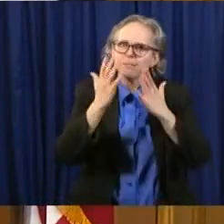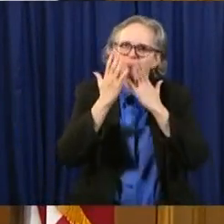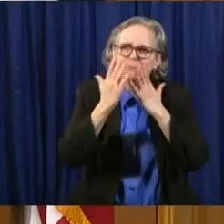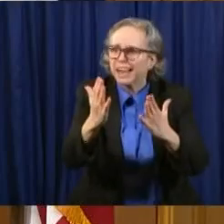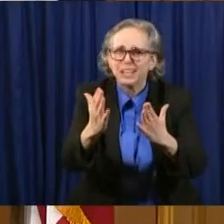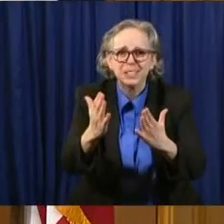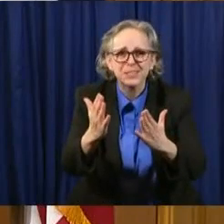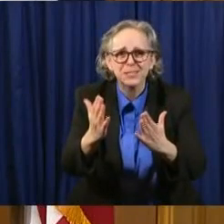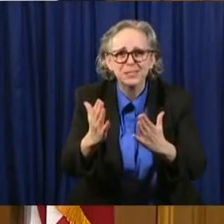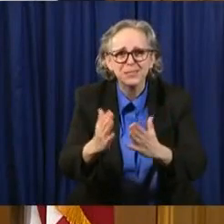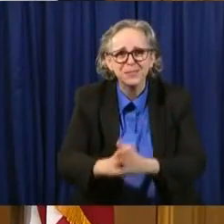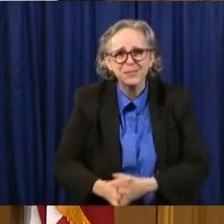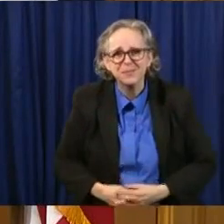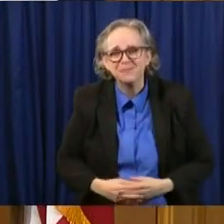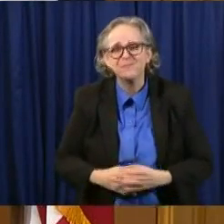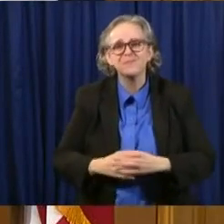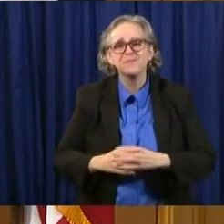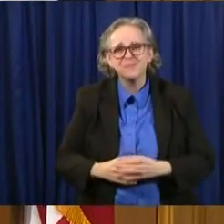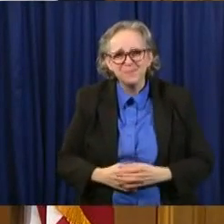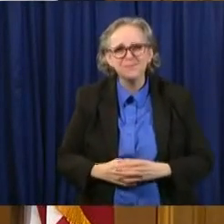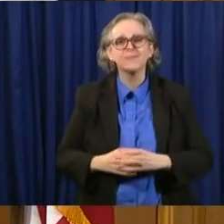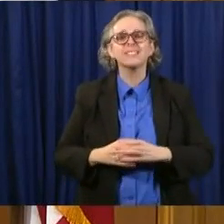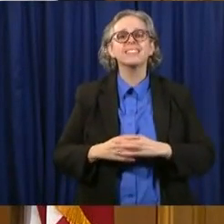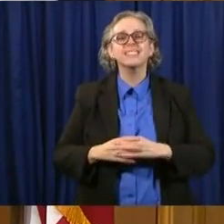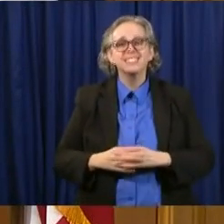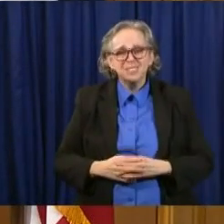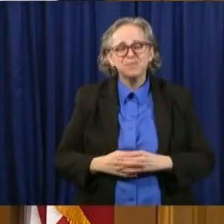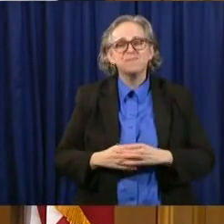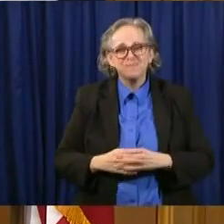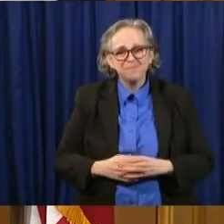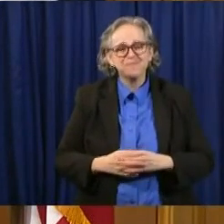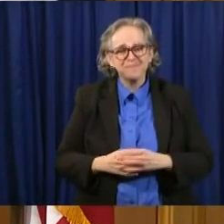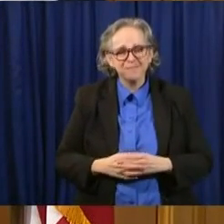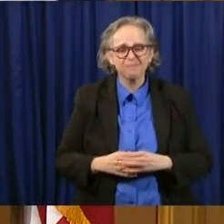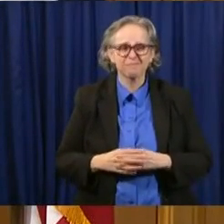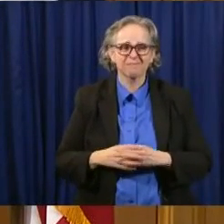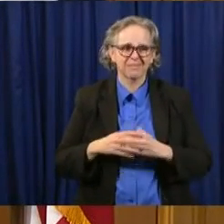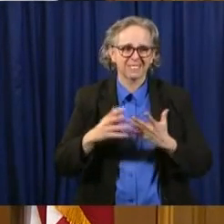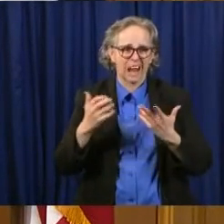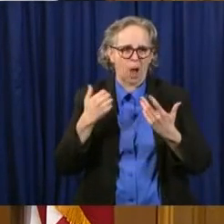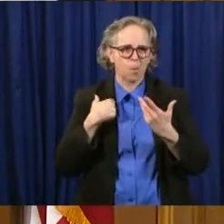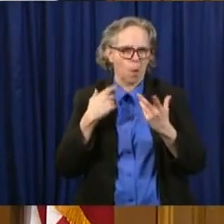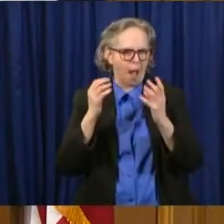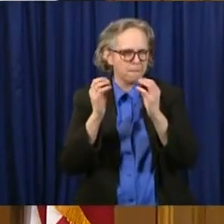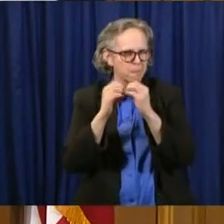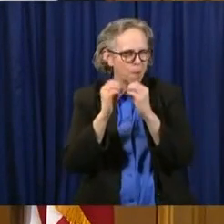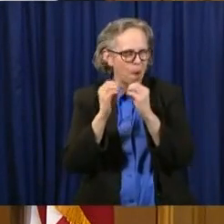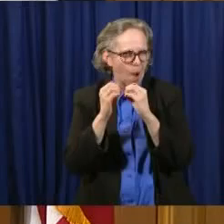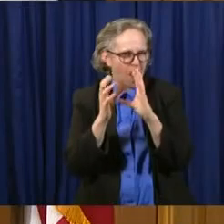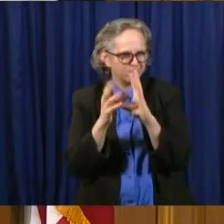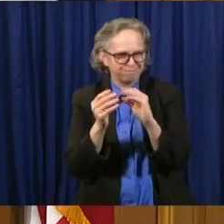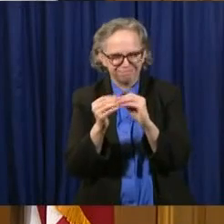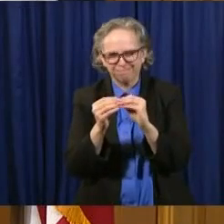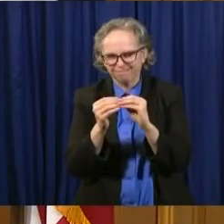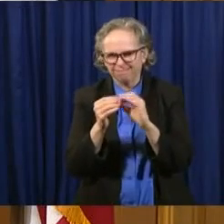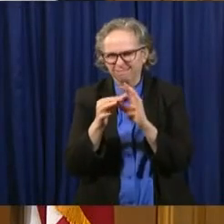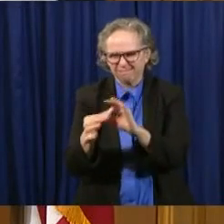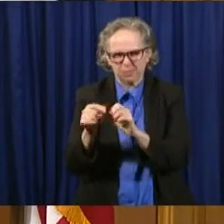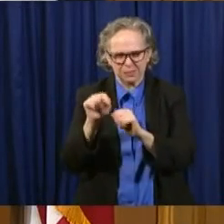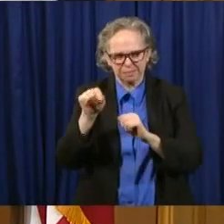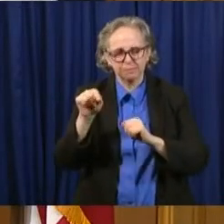Let me talk a little bit more about this, something else that we're starting to do.